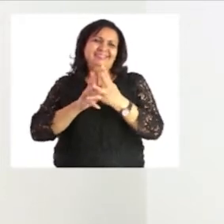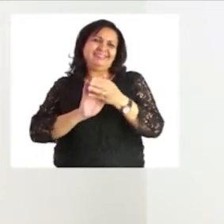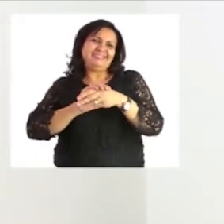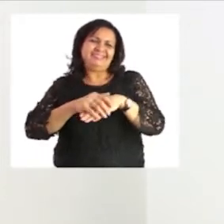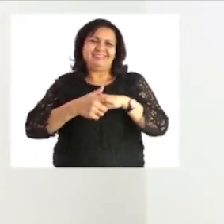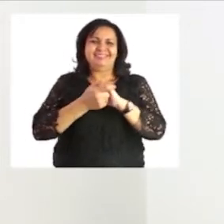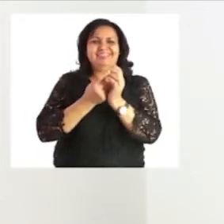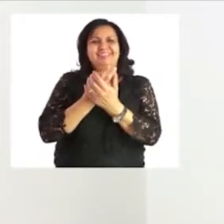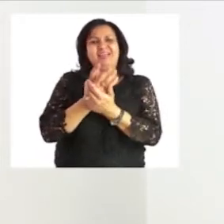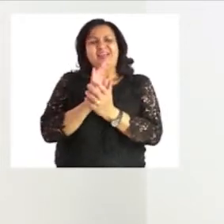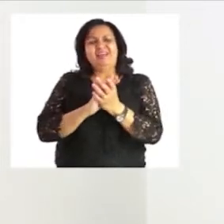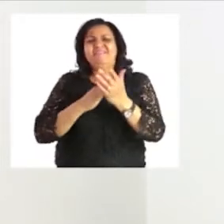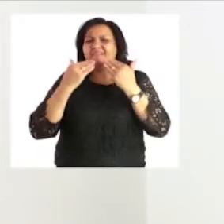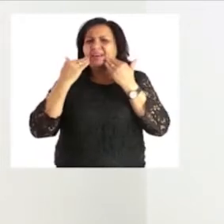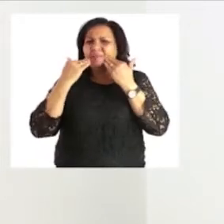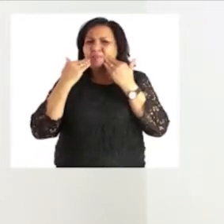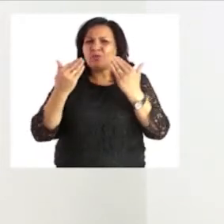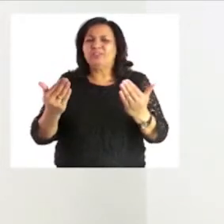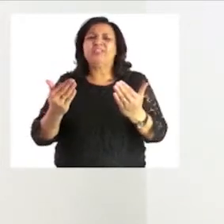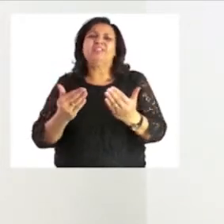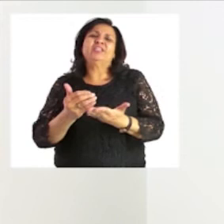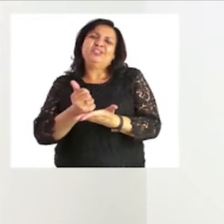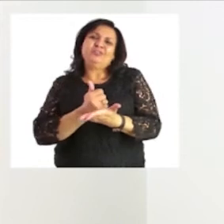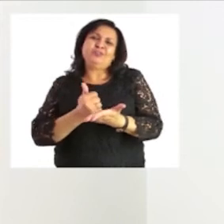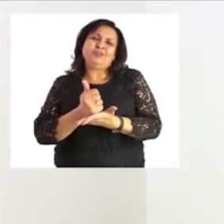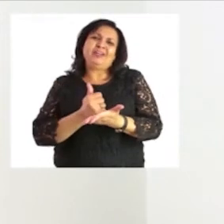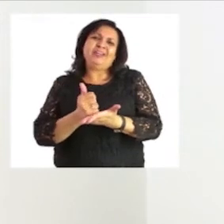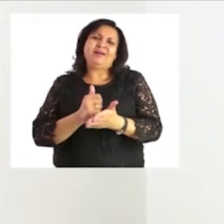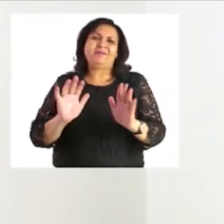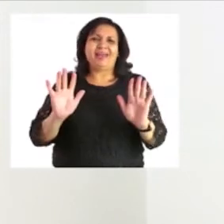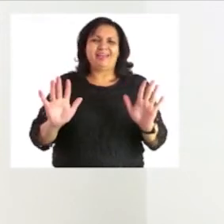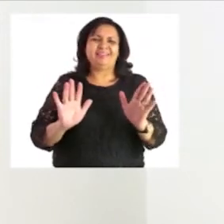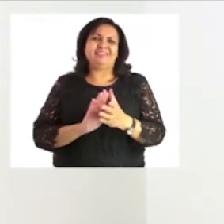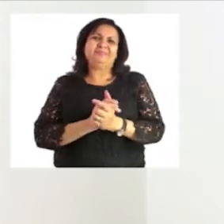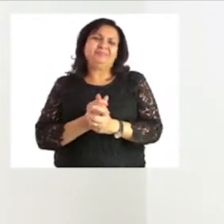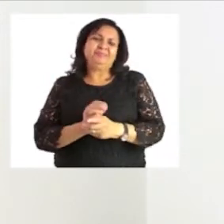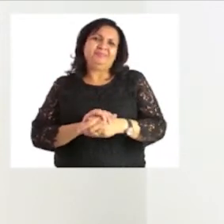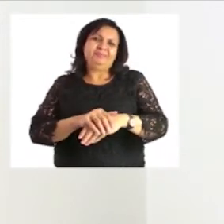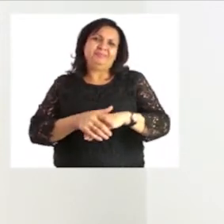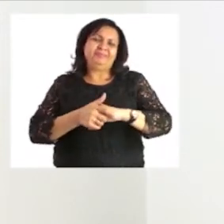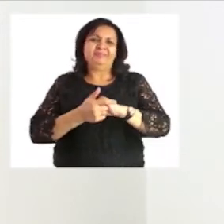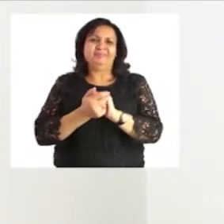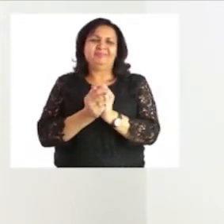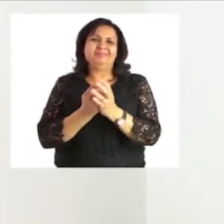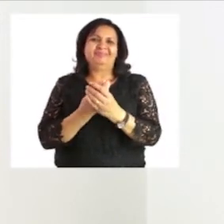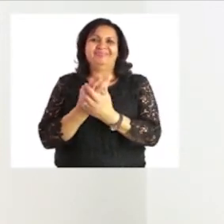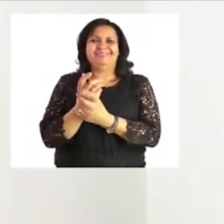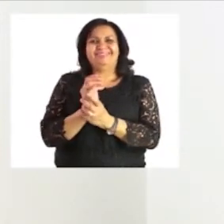it is very important to do so because we have to kill all our germs